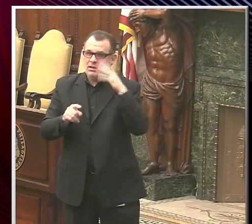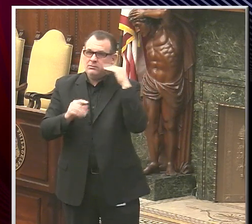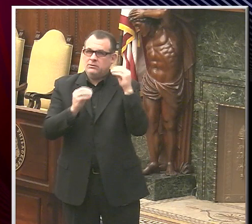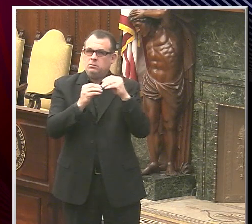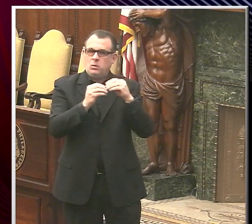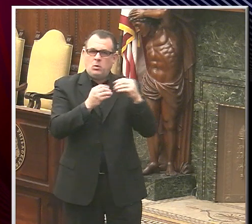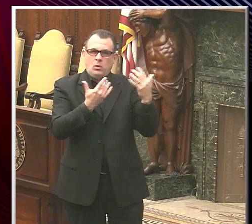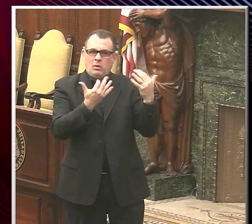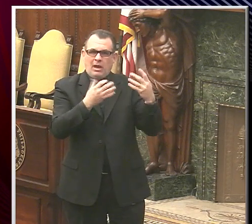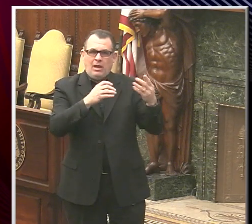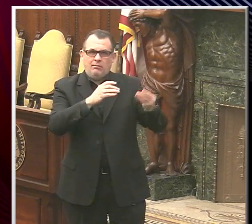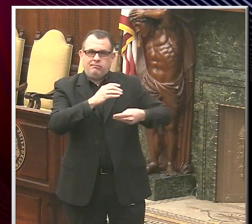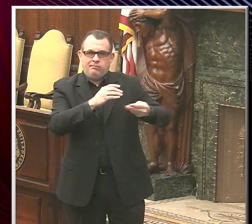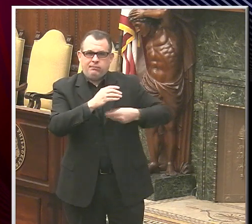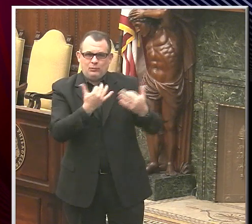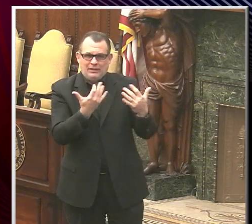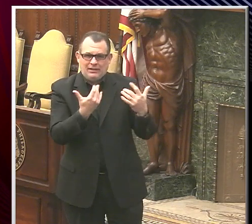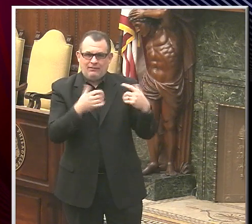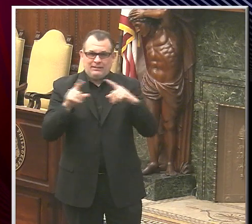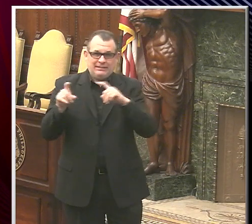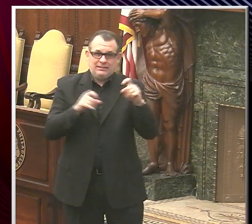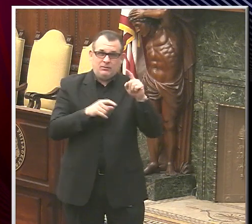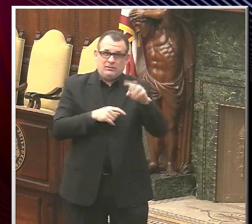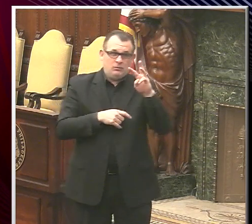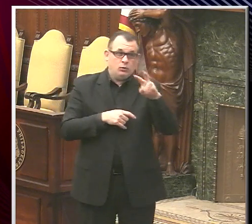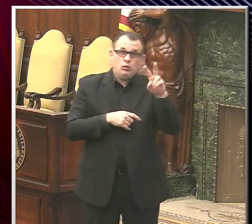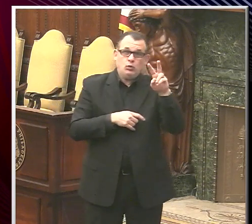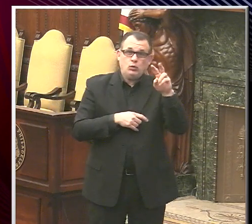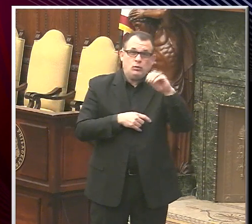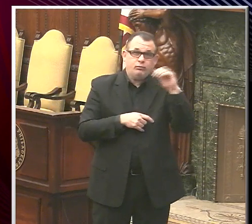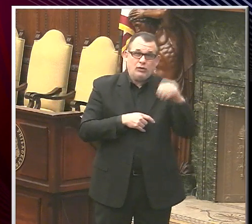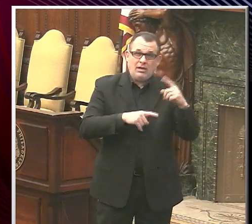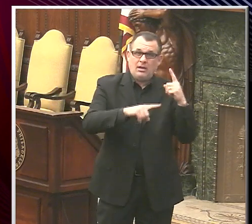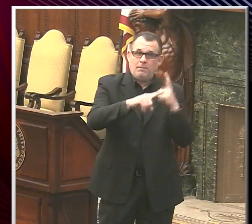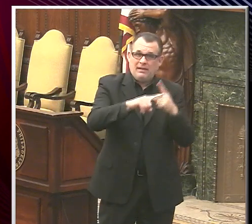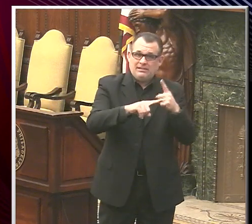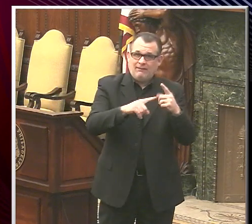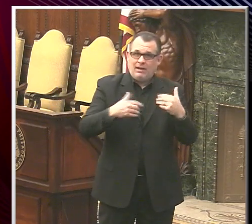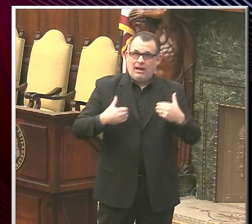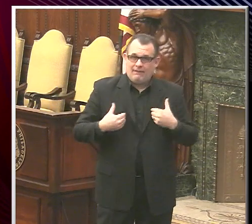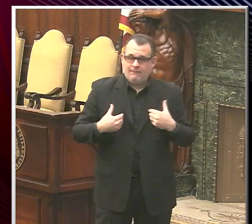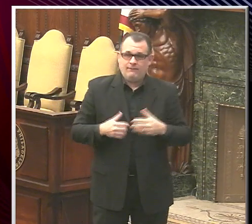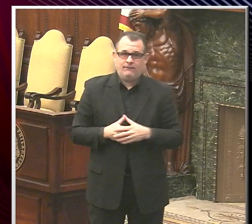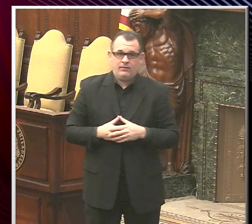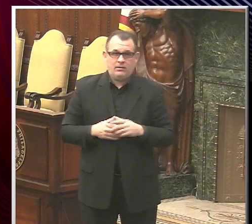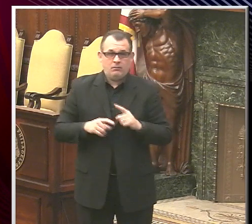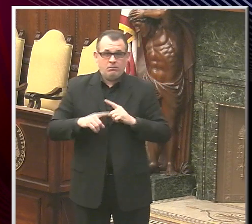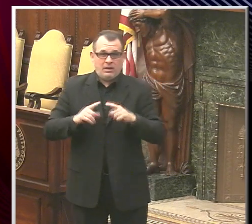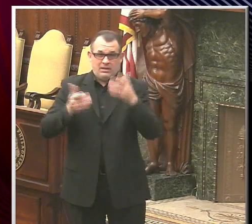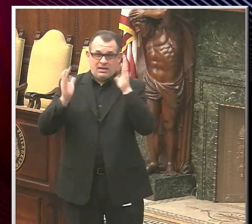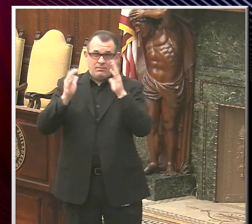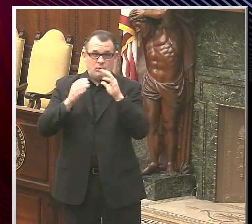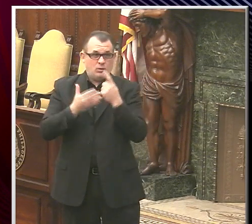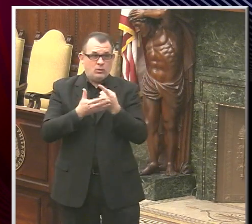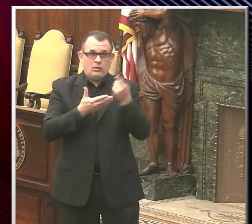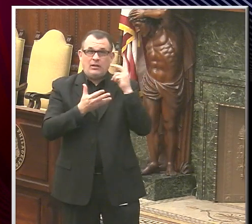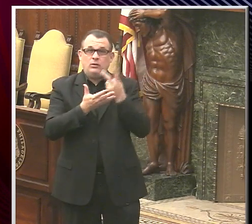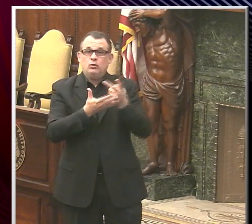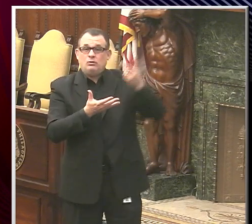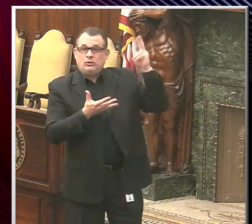And of those people tested, 6.2% of the tests were positive. Now, for comparison, the week before, we averaged